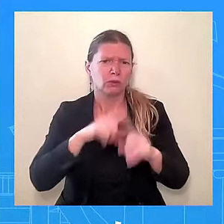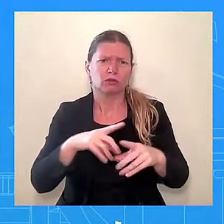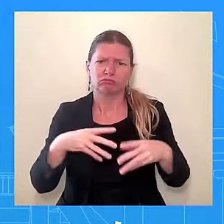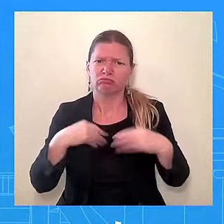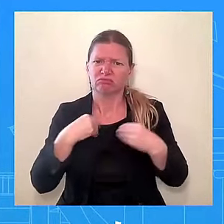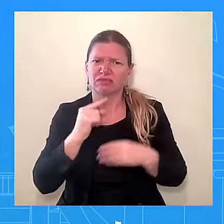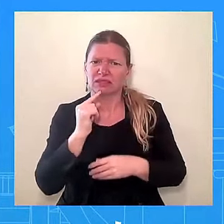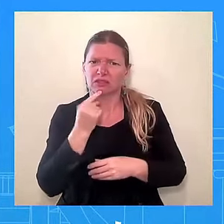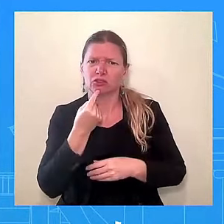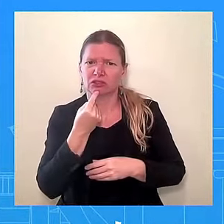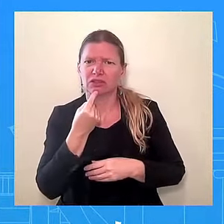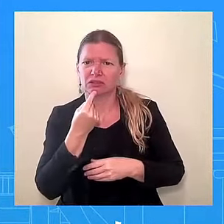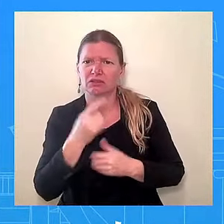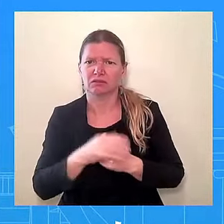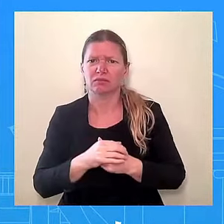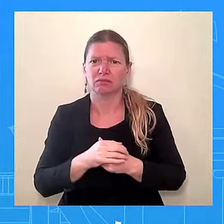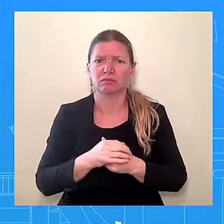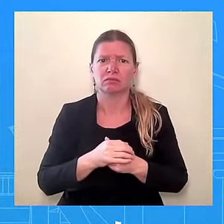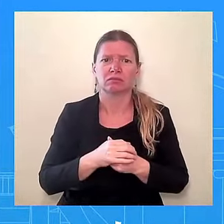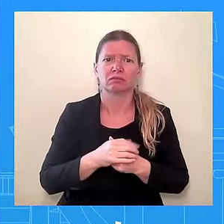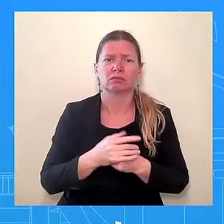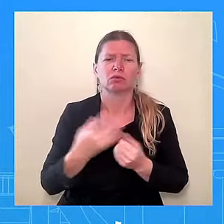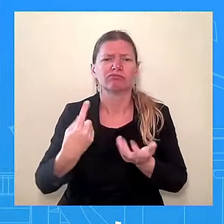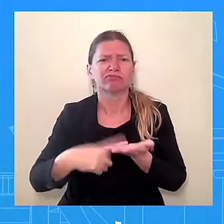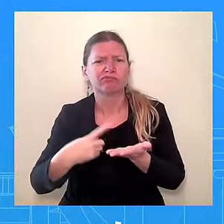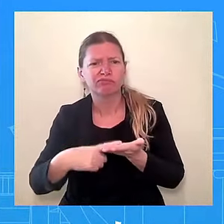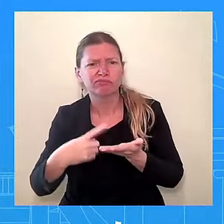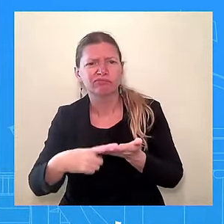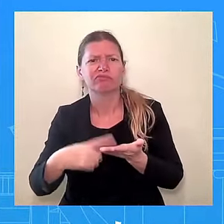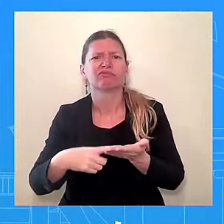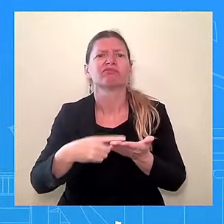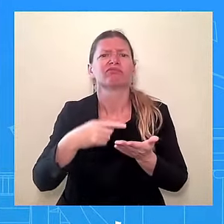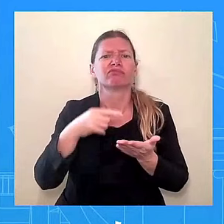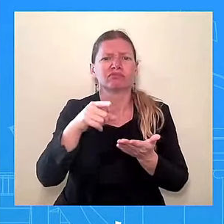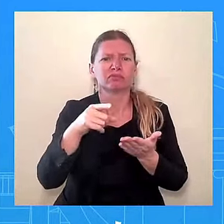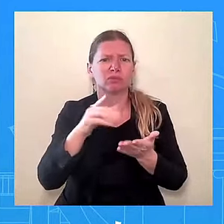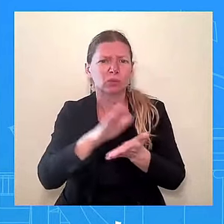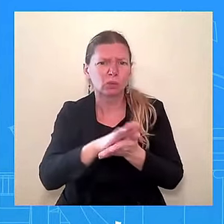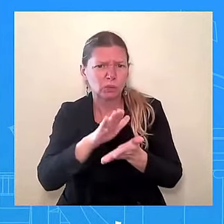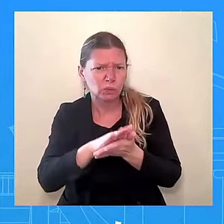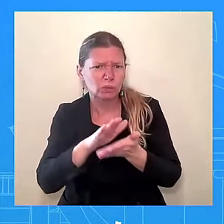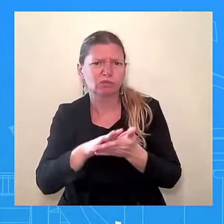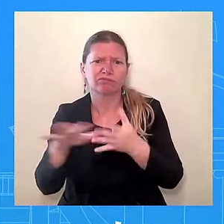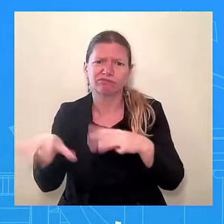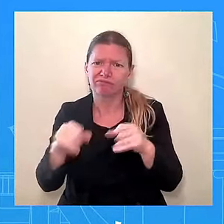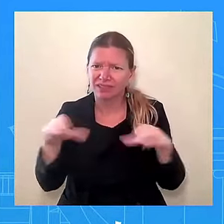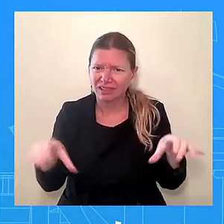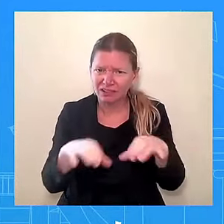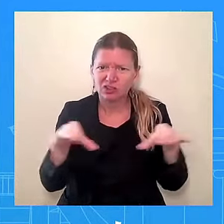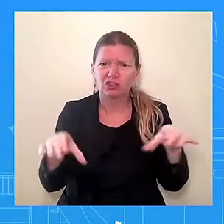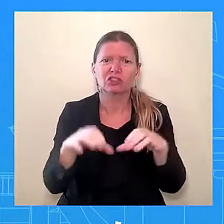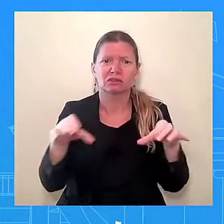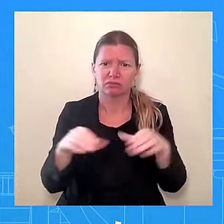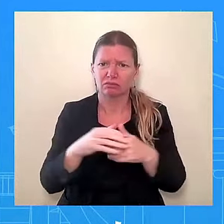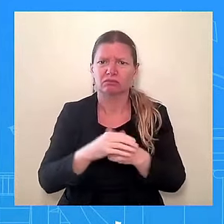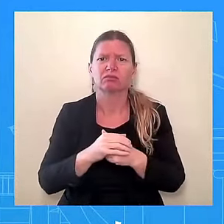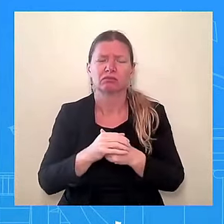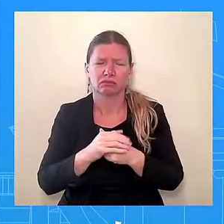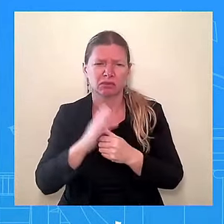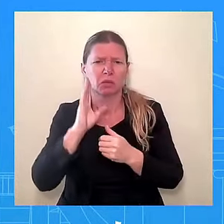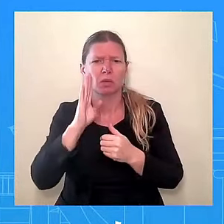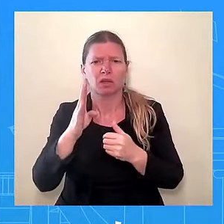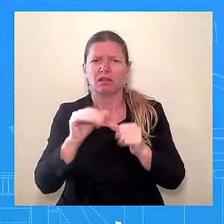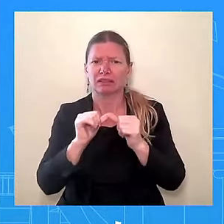here in the administration, and so we're going to continue to work towards that, and to your question, we are in regular touch